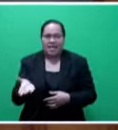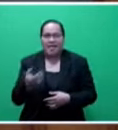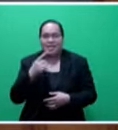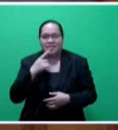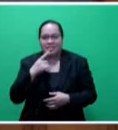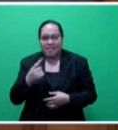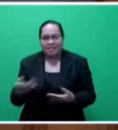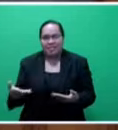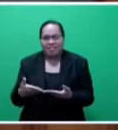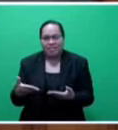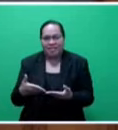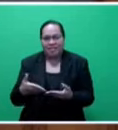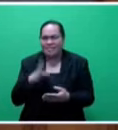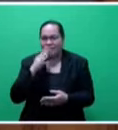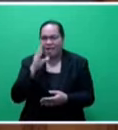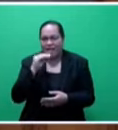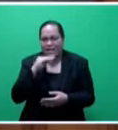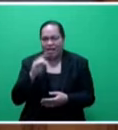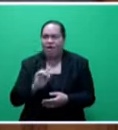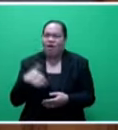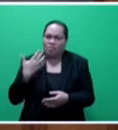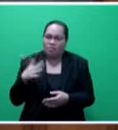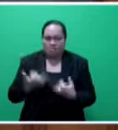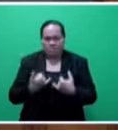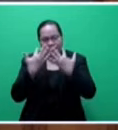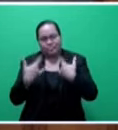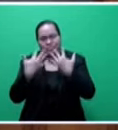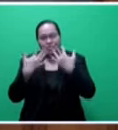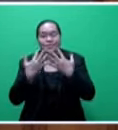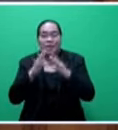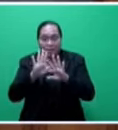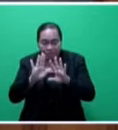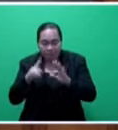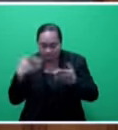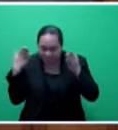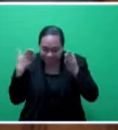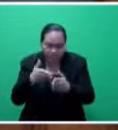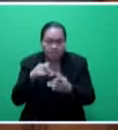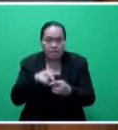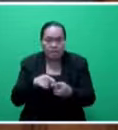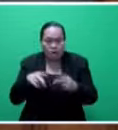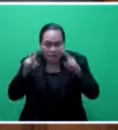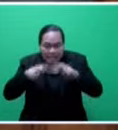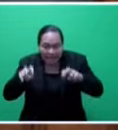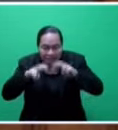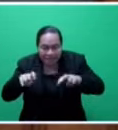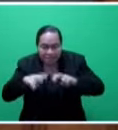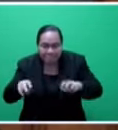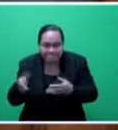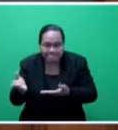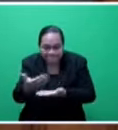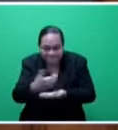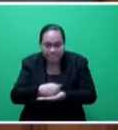let me just get on to the survey. I think, Mr. Speaker, only time will tell whether